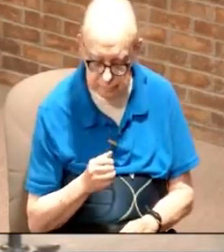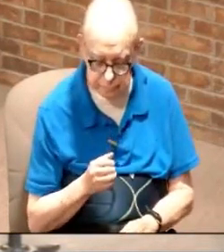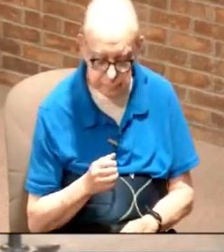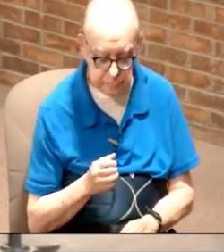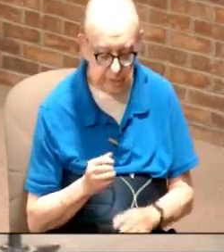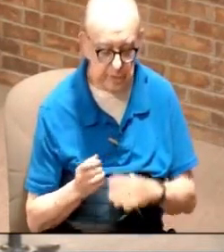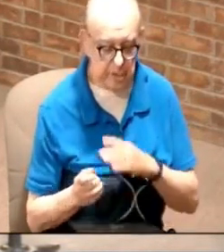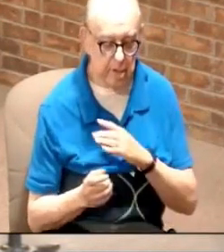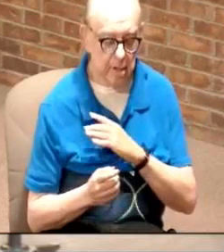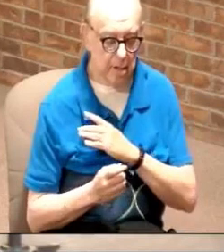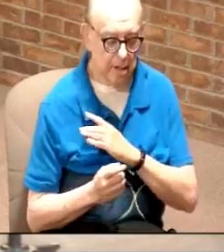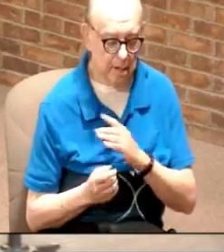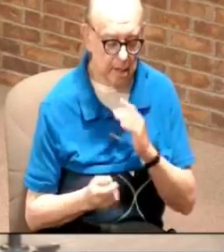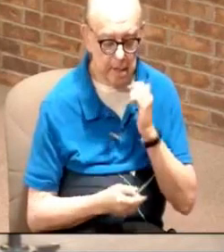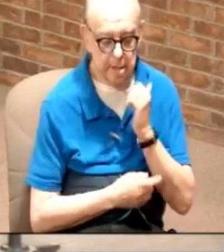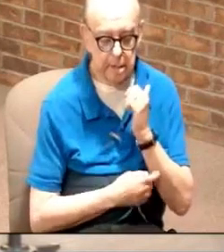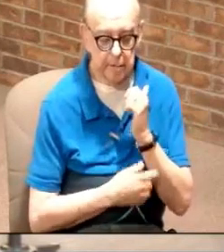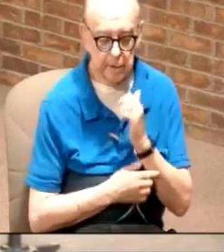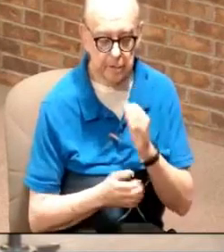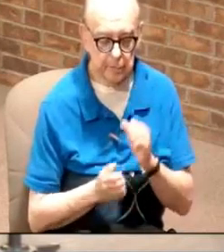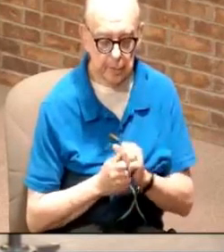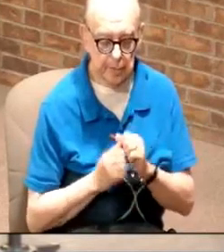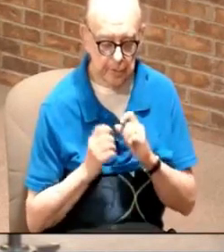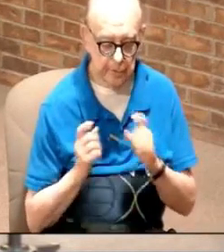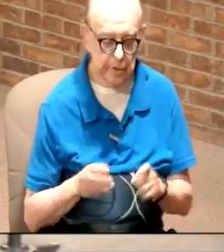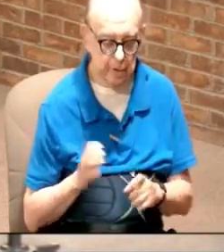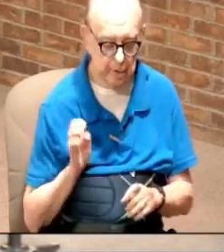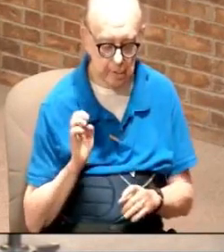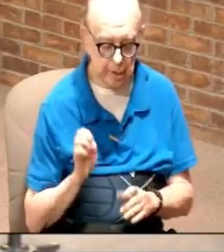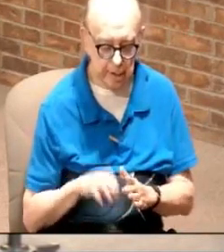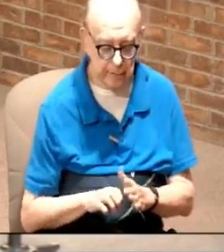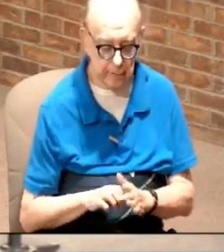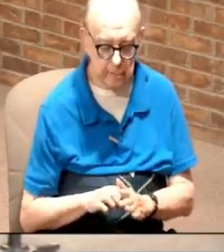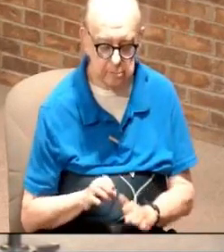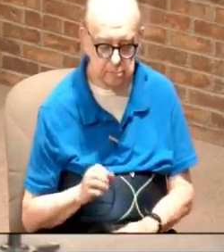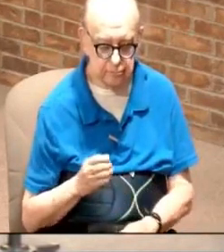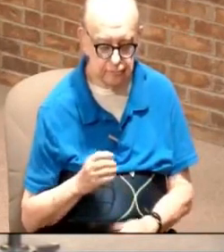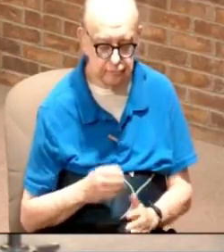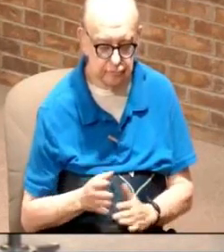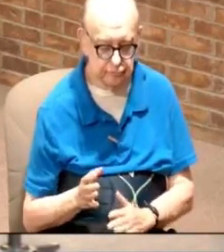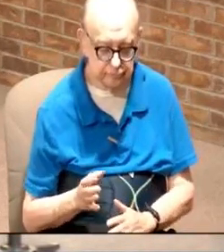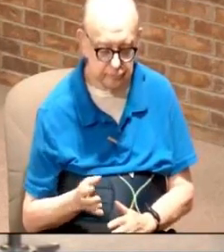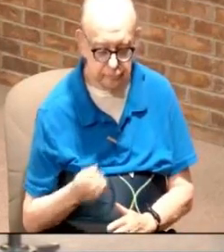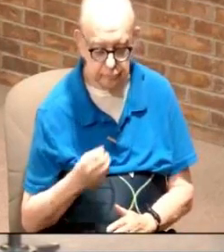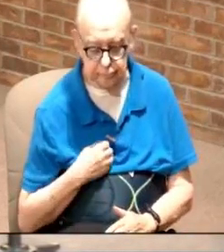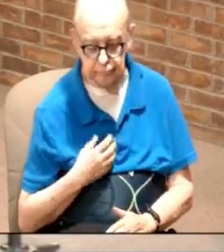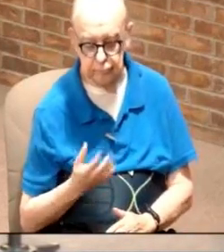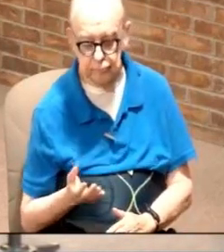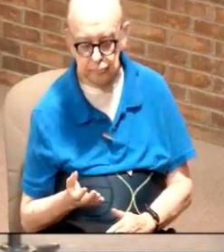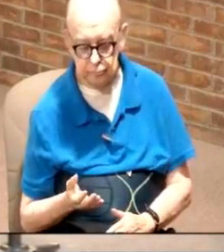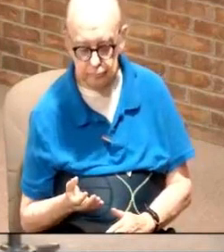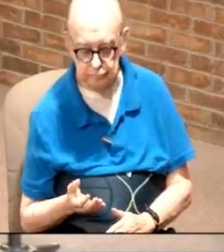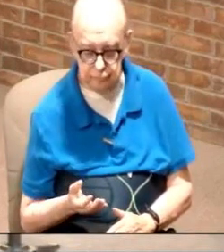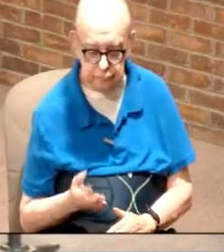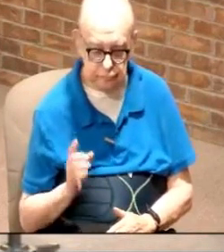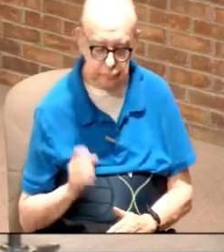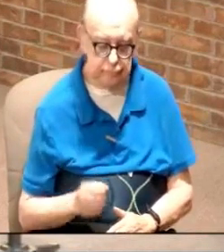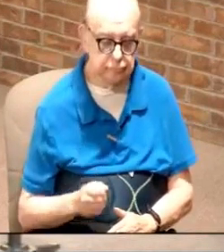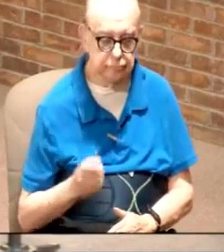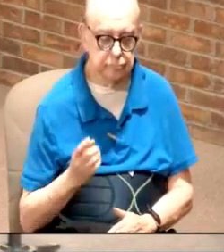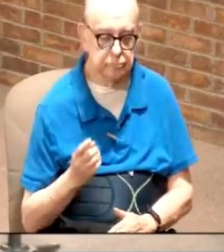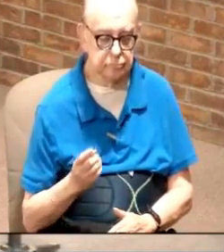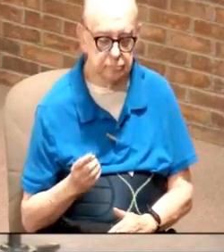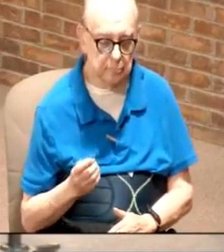us with sin or evil okay and I hear people all the time threw this at me and made me sin no he didn't and so we need to